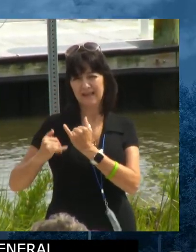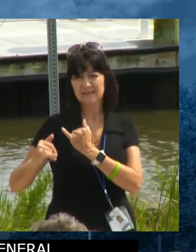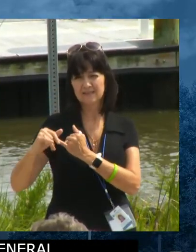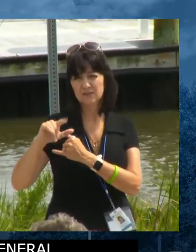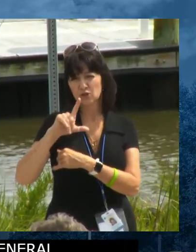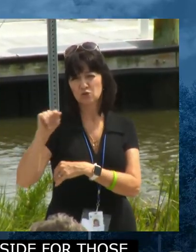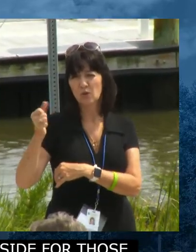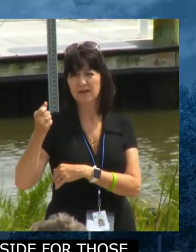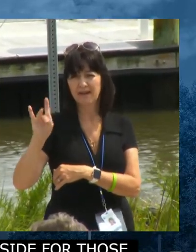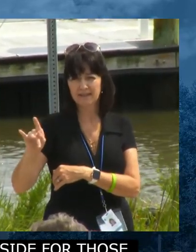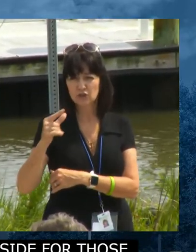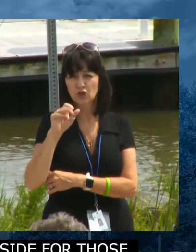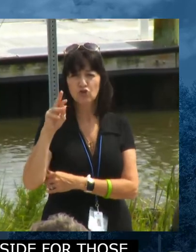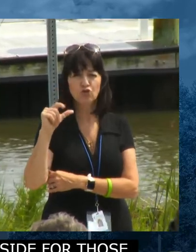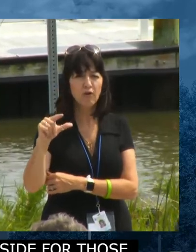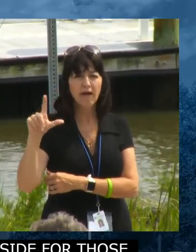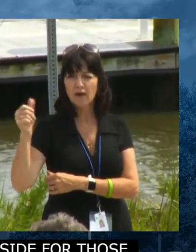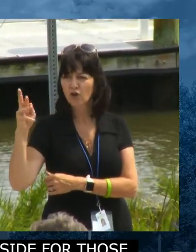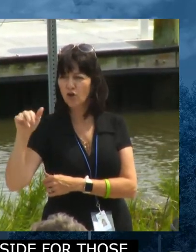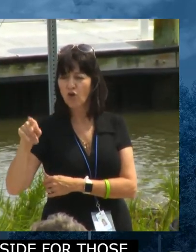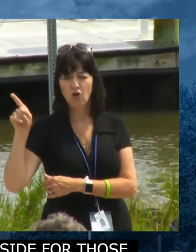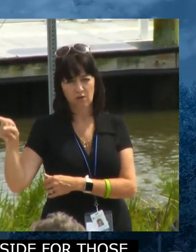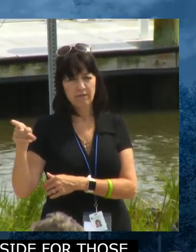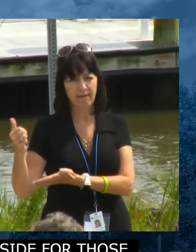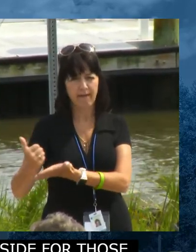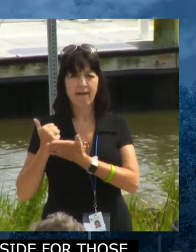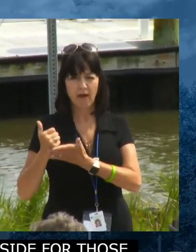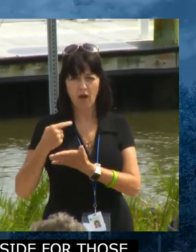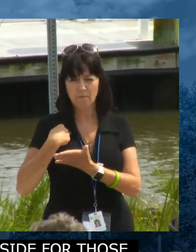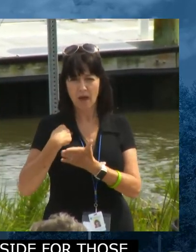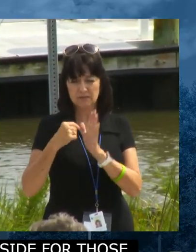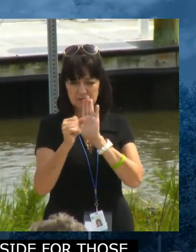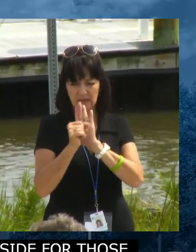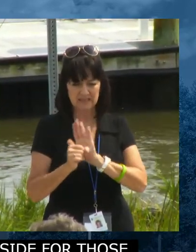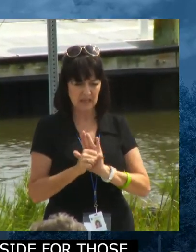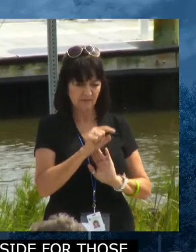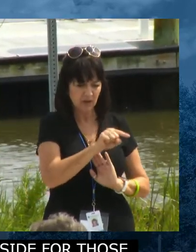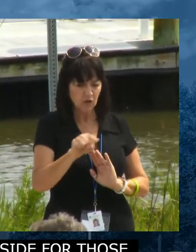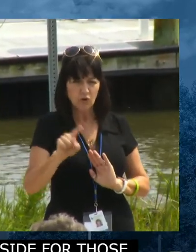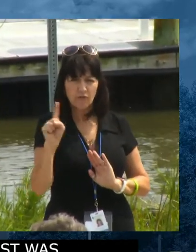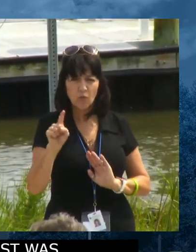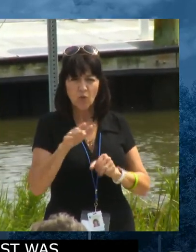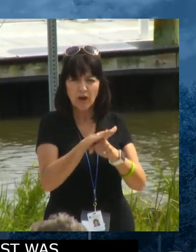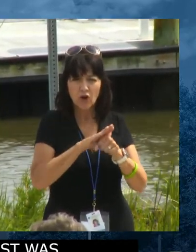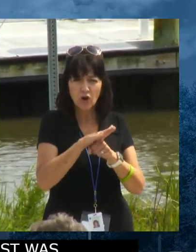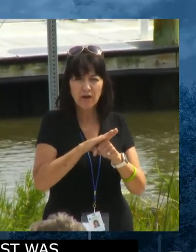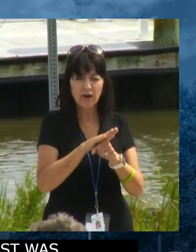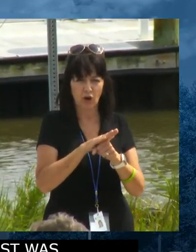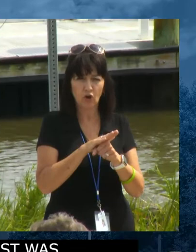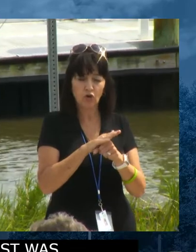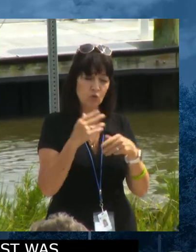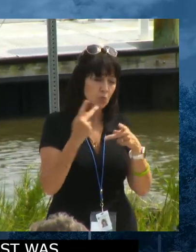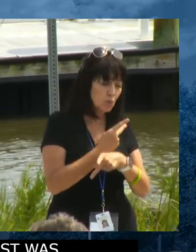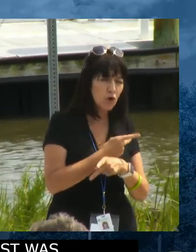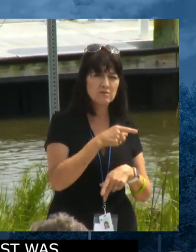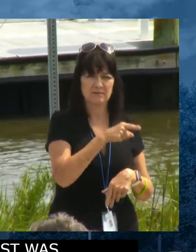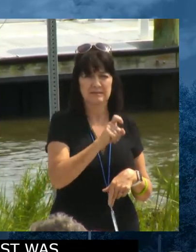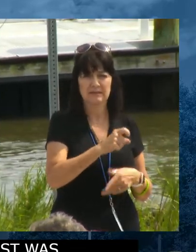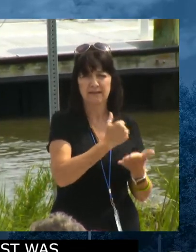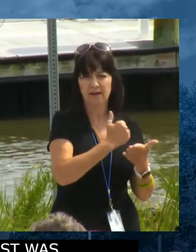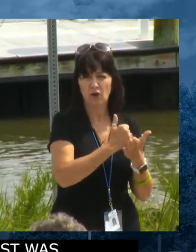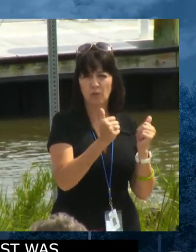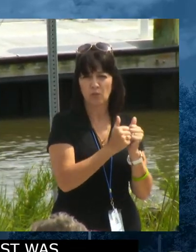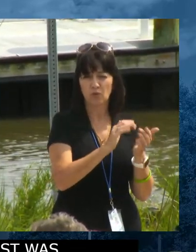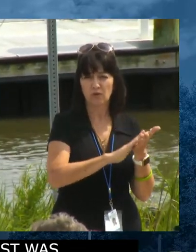we're working on. And then we have a list and you'll see it in the in the initiative, a list of short term and then a long term strategy